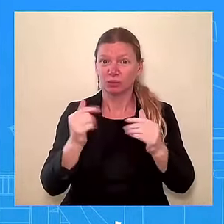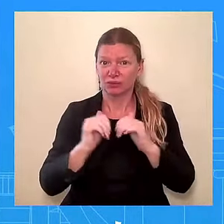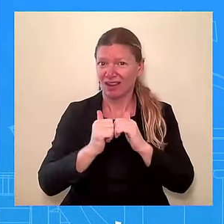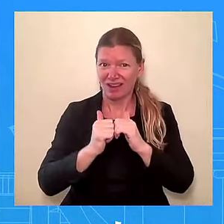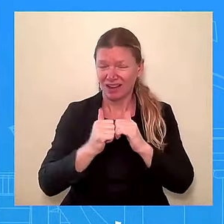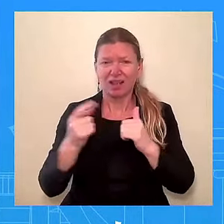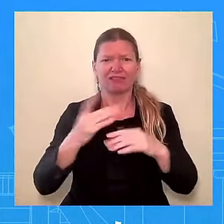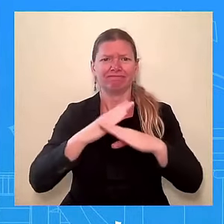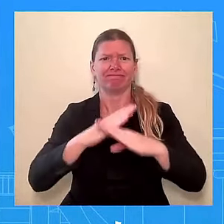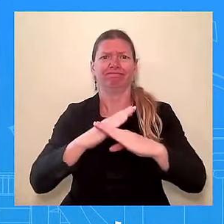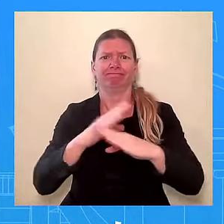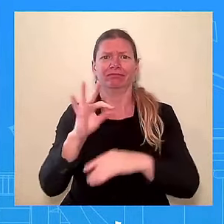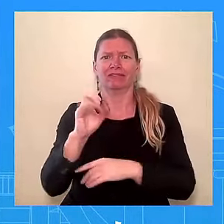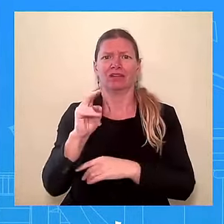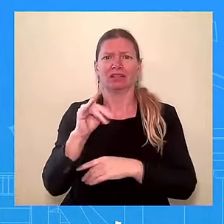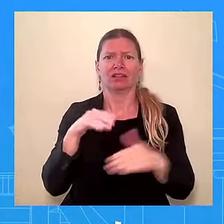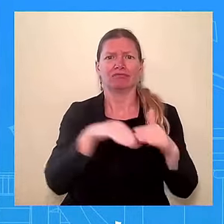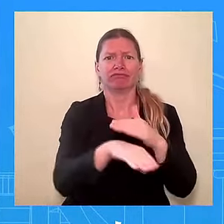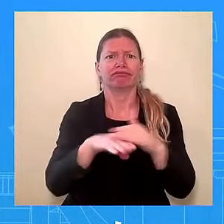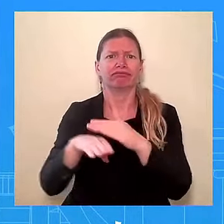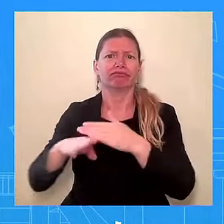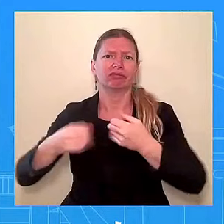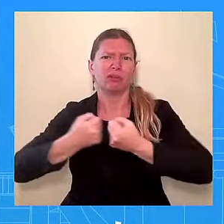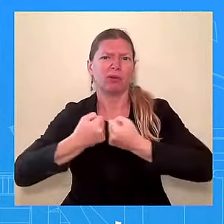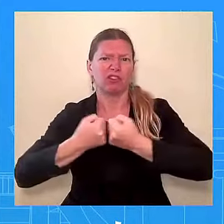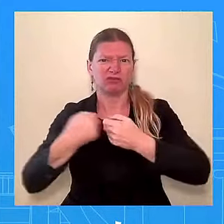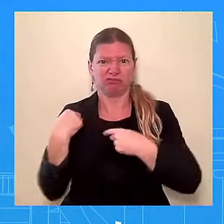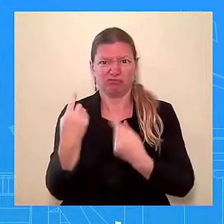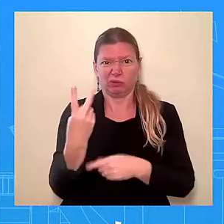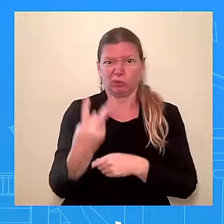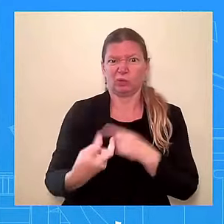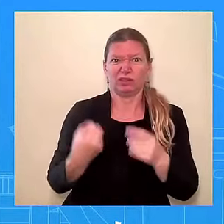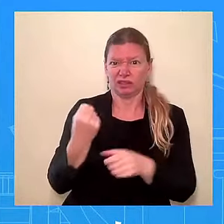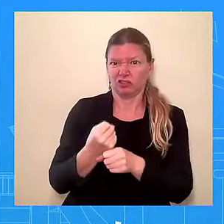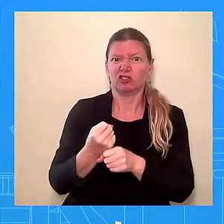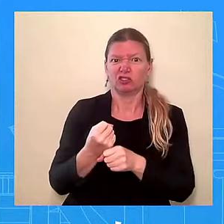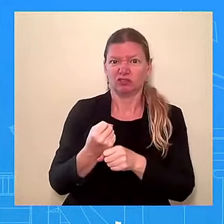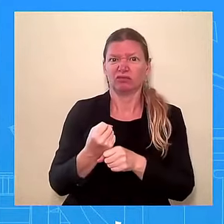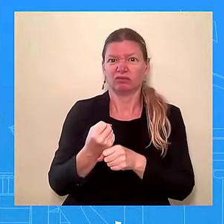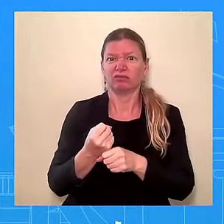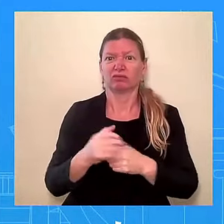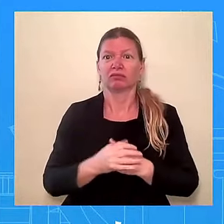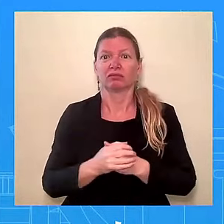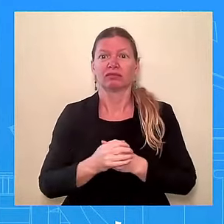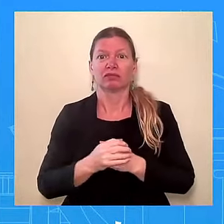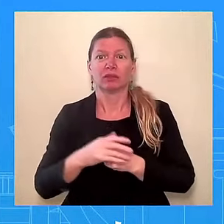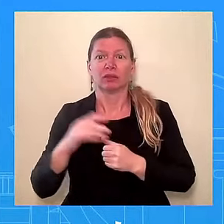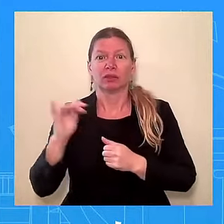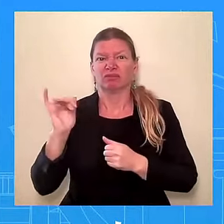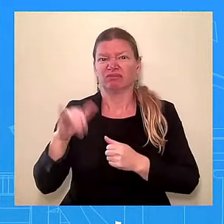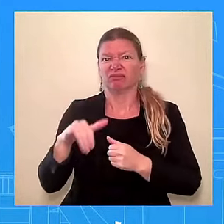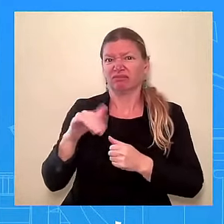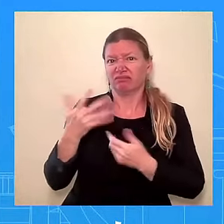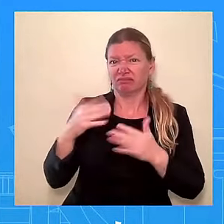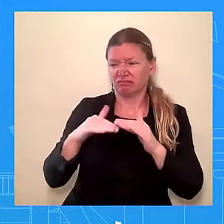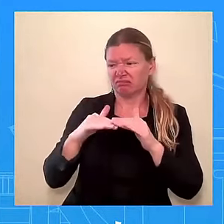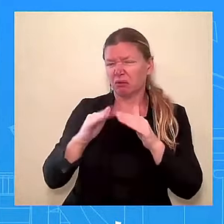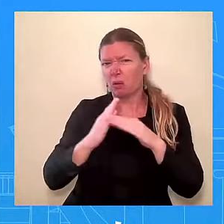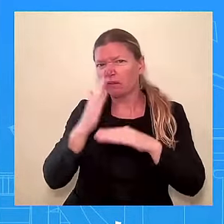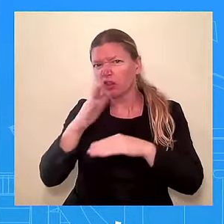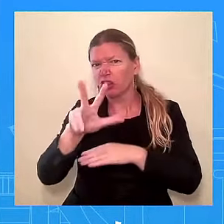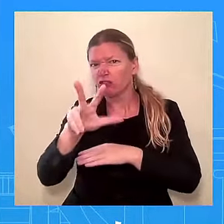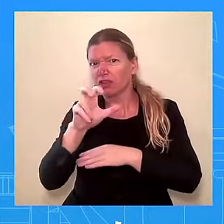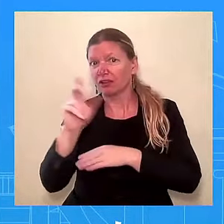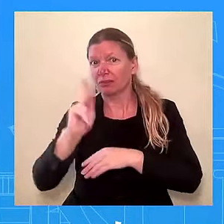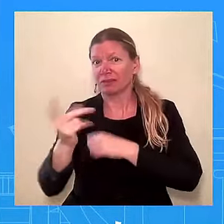than in the last five years combined, sanctioning over 300 persons and entities engaged in the illicit drug trade, making